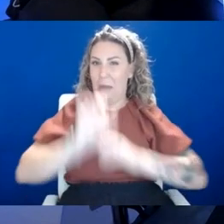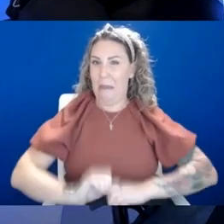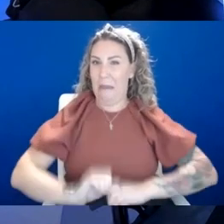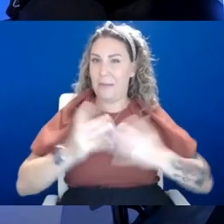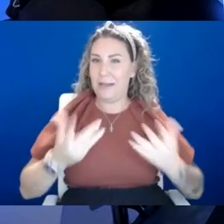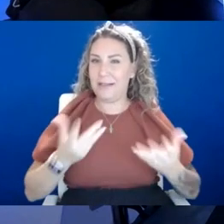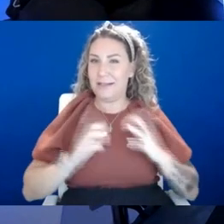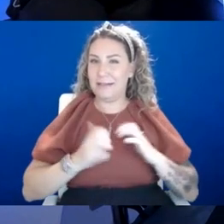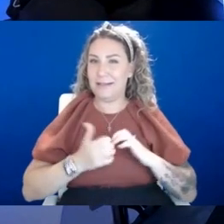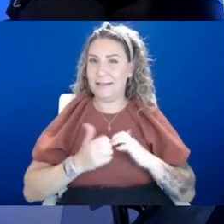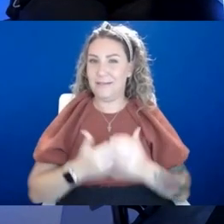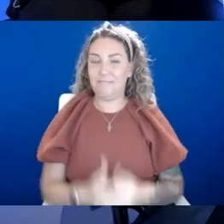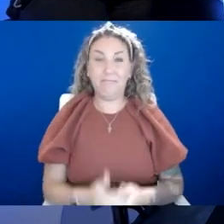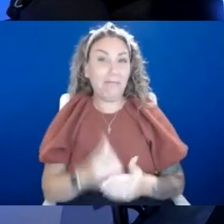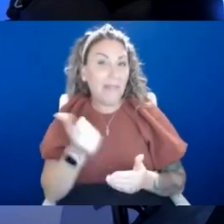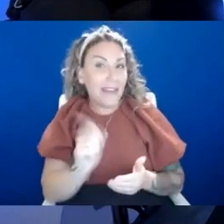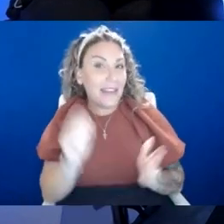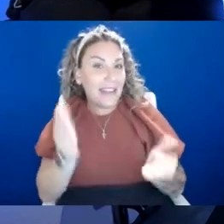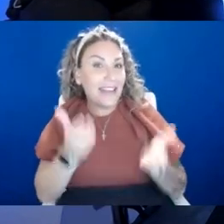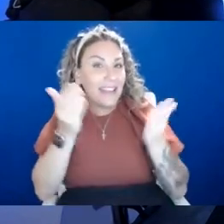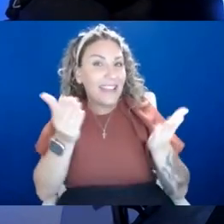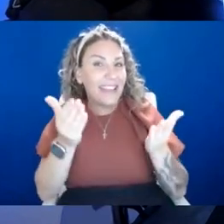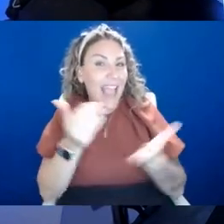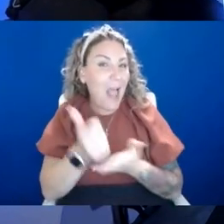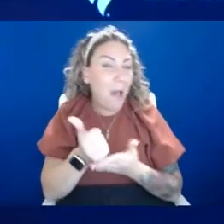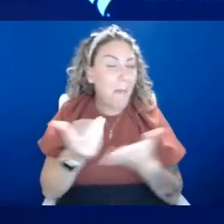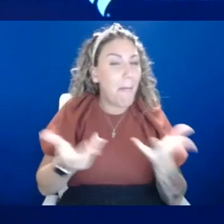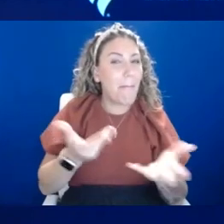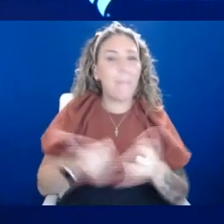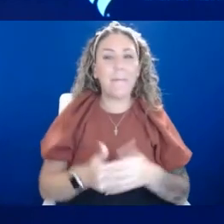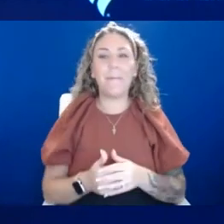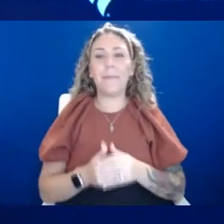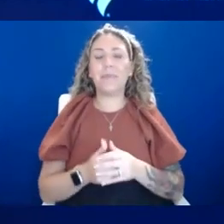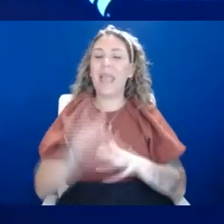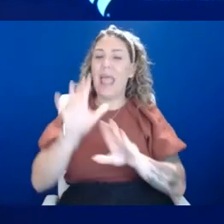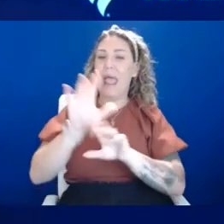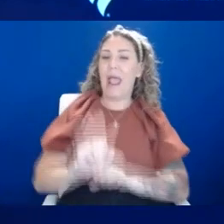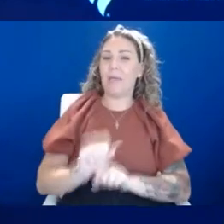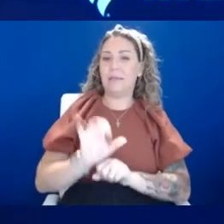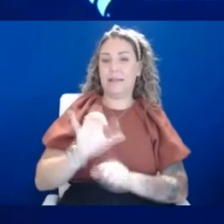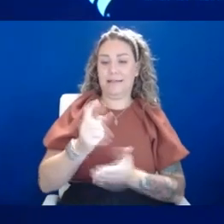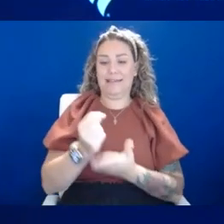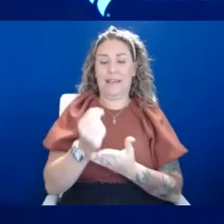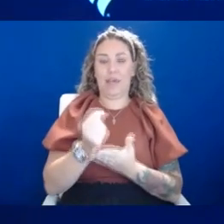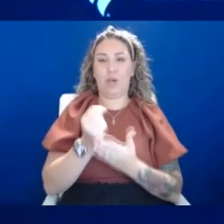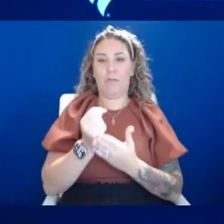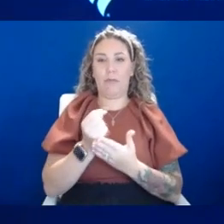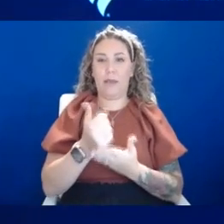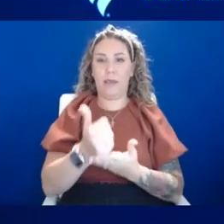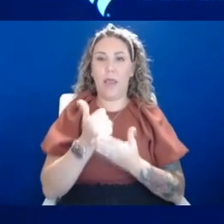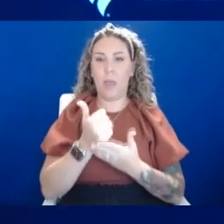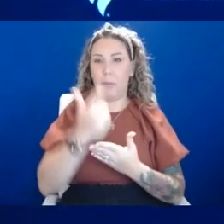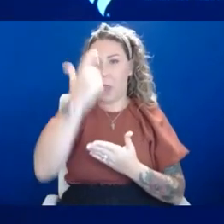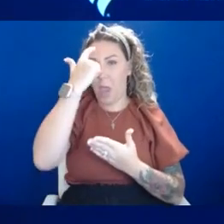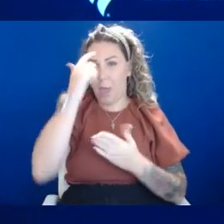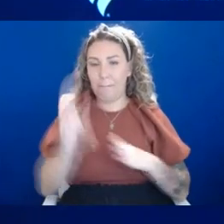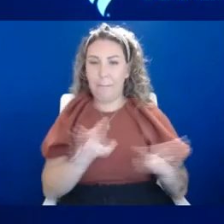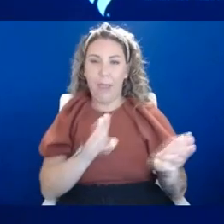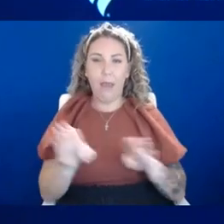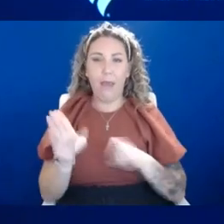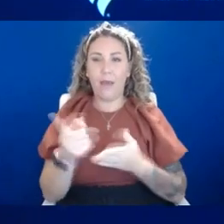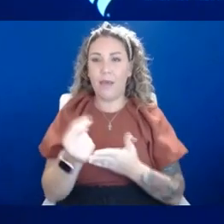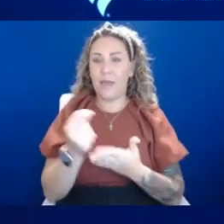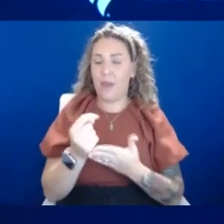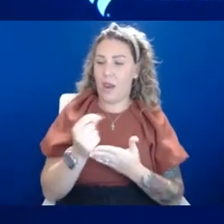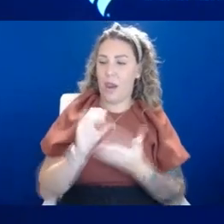Any suggestions? Give us some tips. going to say, as far as, uh, habits, I think that's where therapy is extremely helpful, right? So cognitive behavioral therapy is all about, um, how your